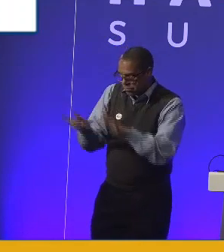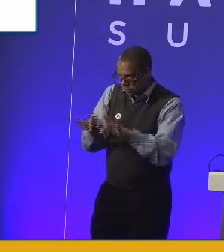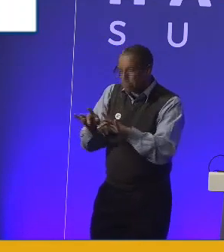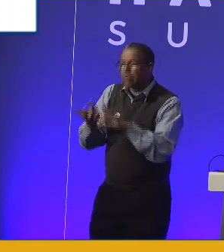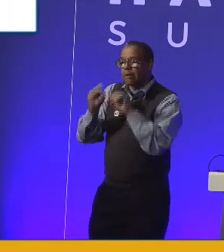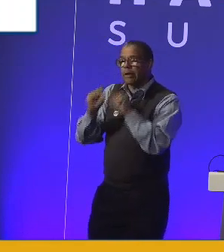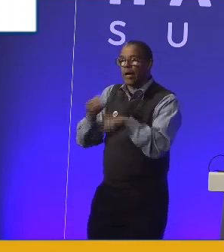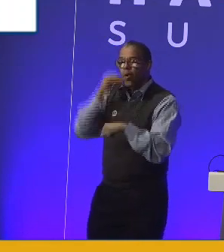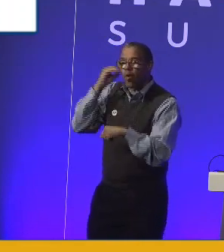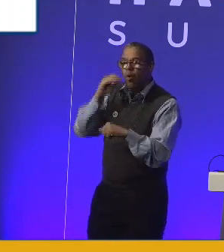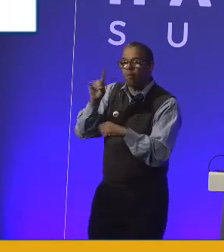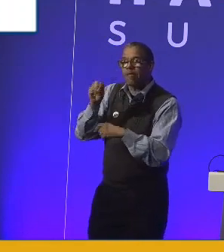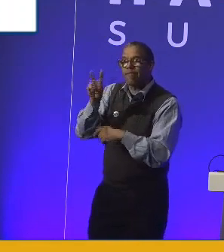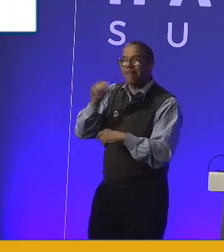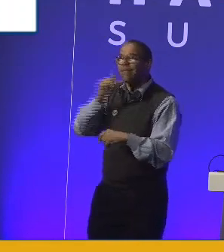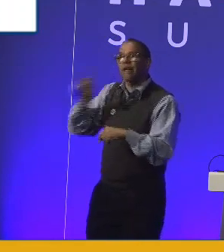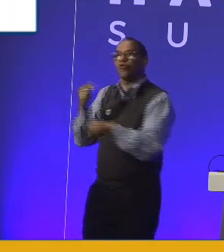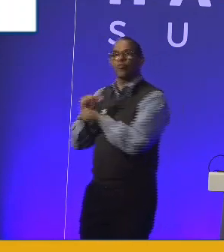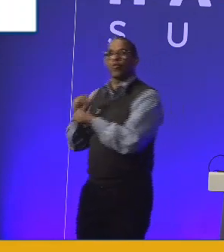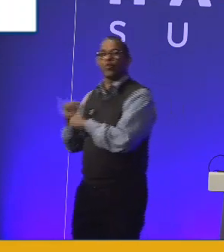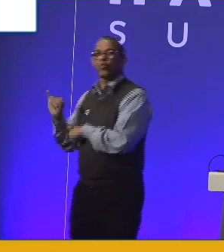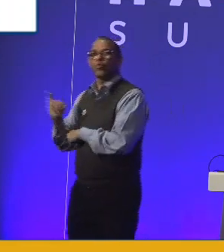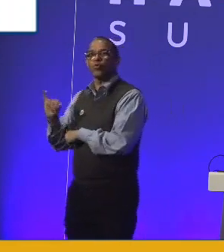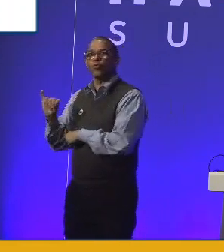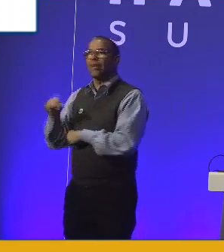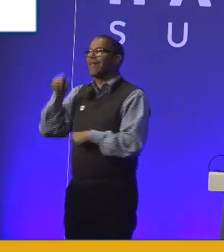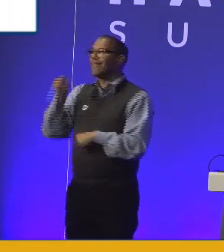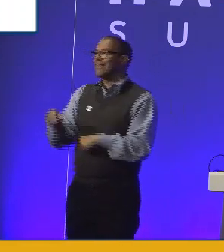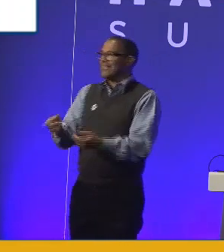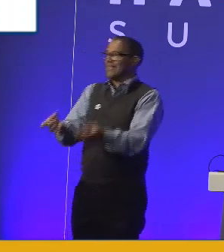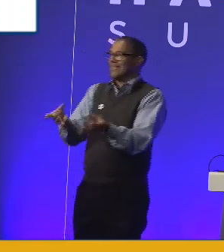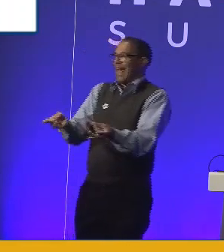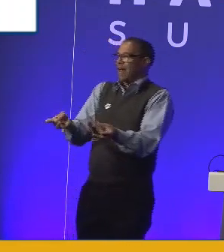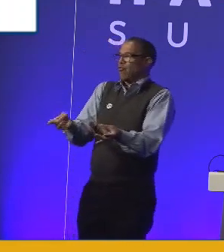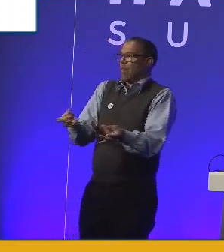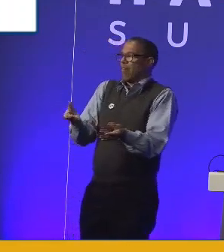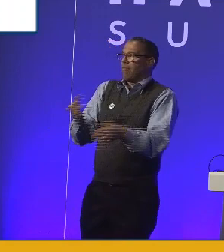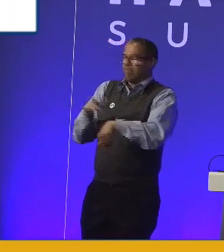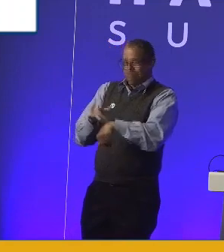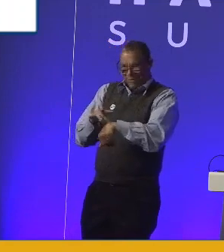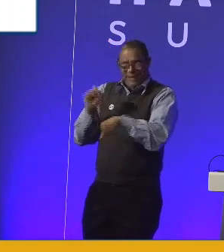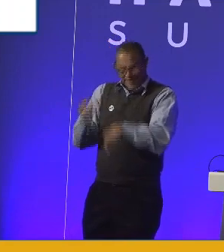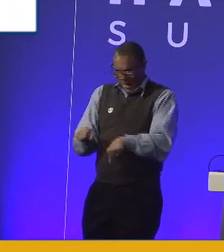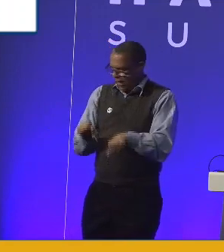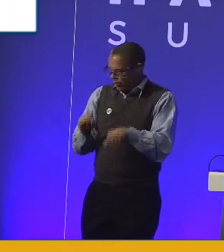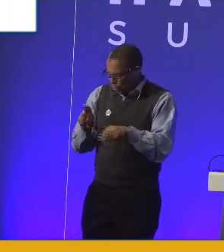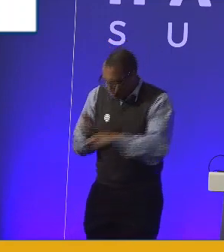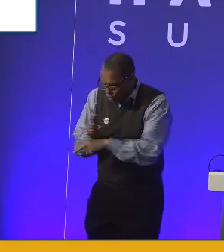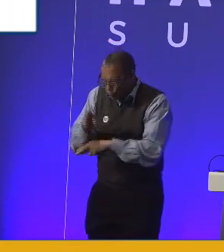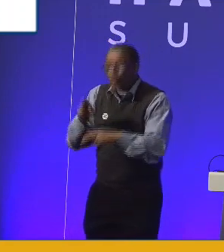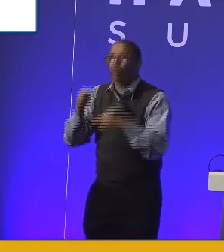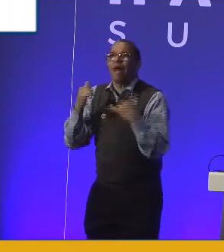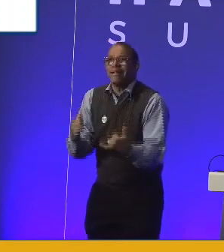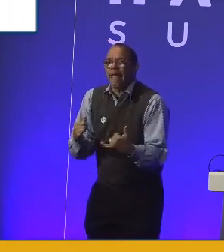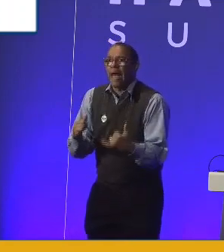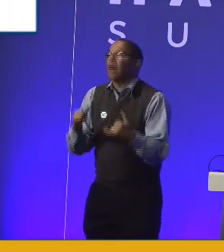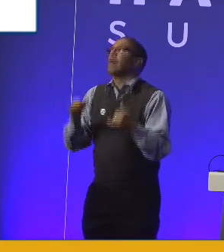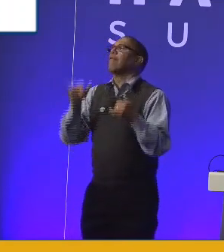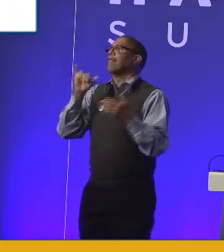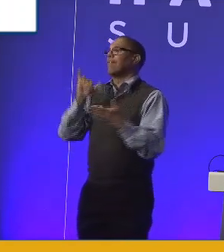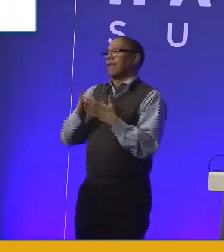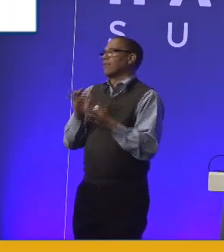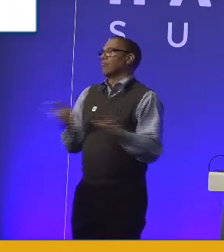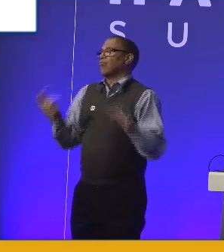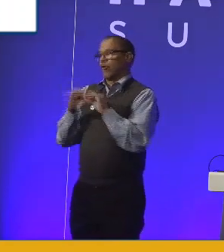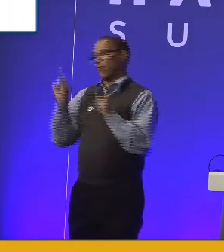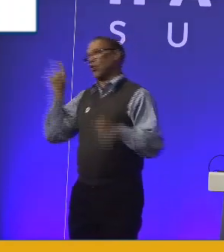using that the minute I go home. And so this tangible takeaway is what landed very, very quickly for Lee. Now, we put a lot of time and effort